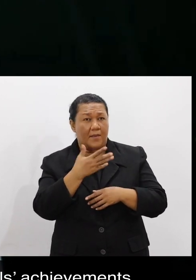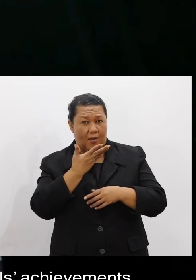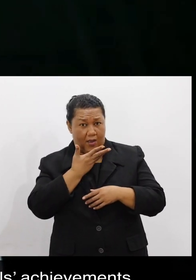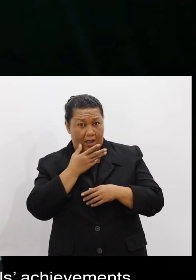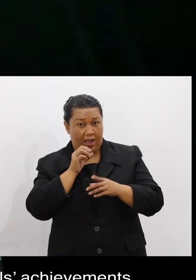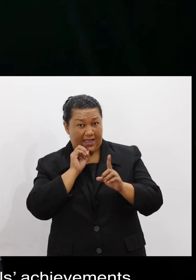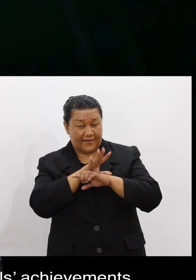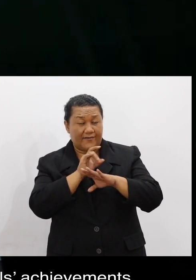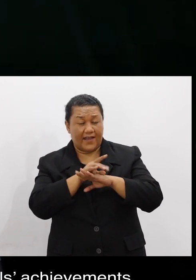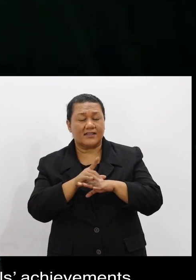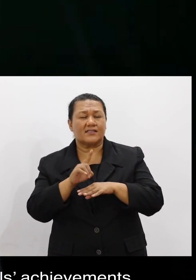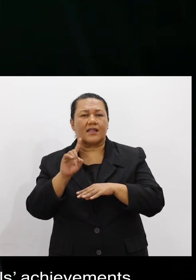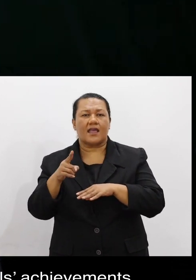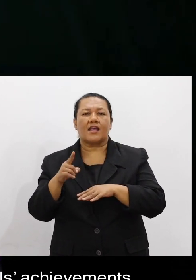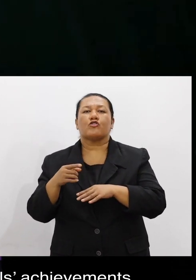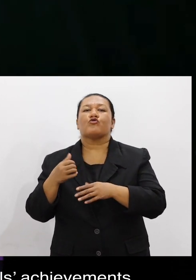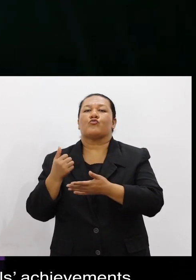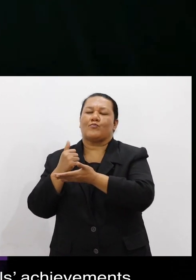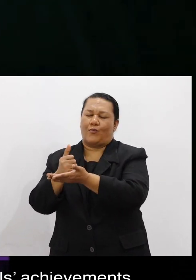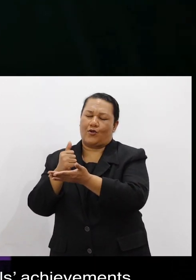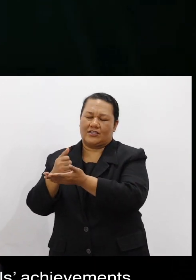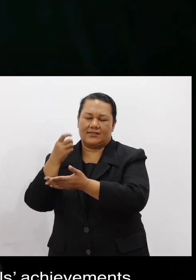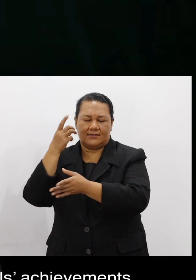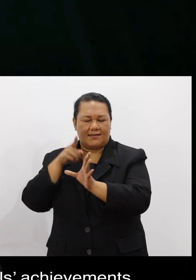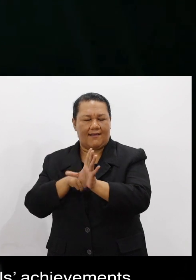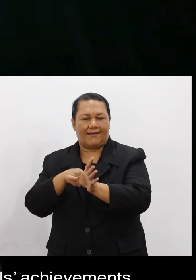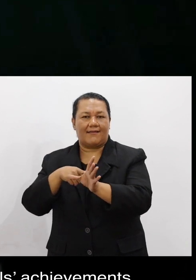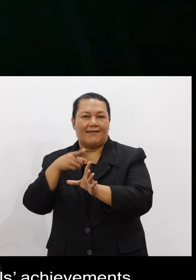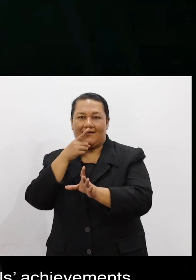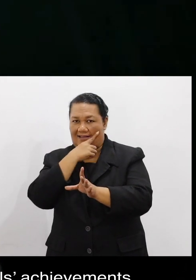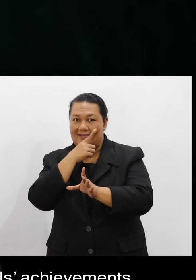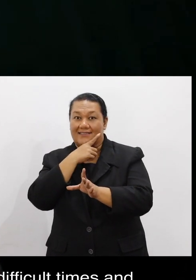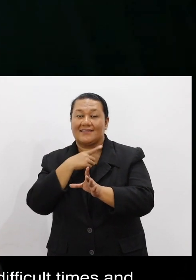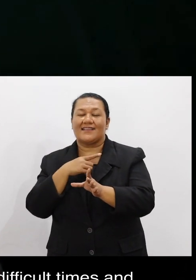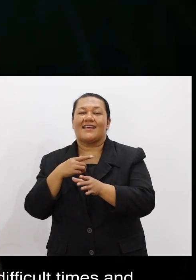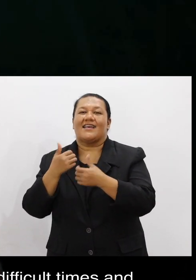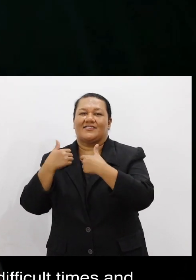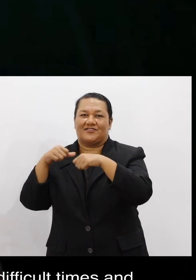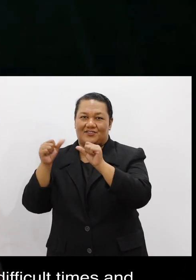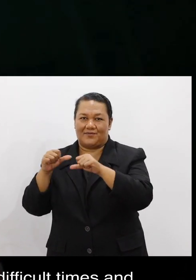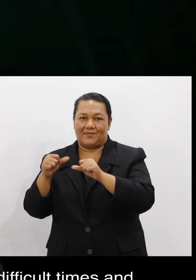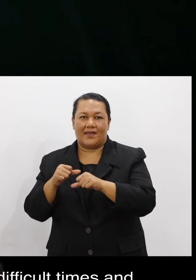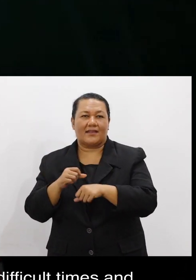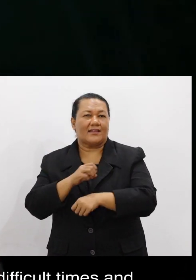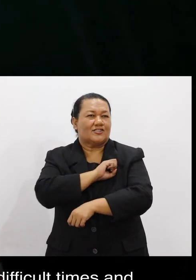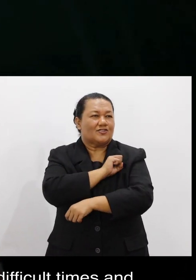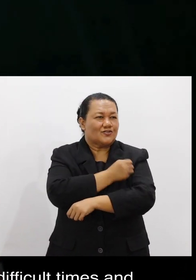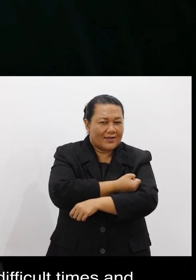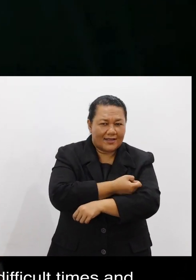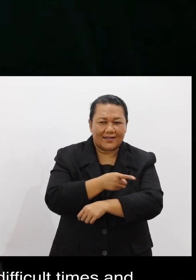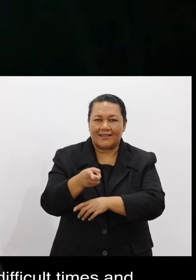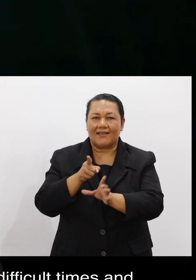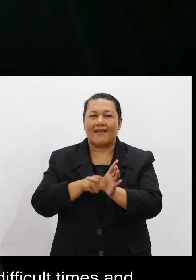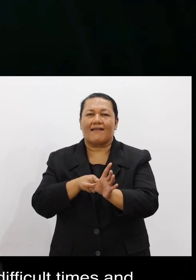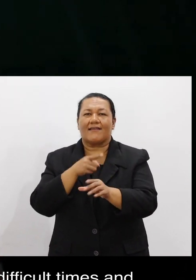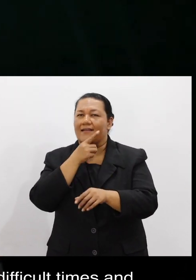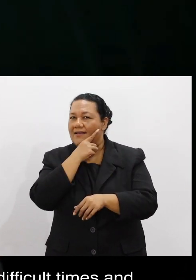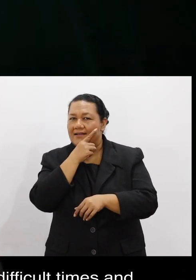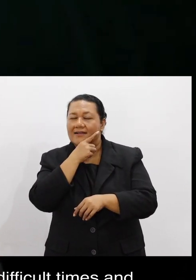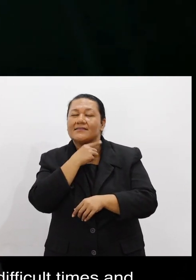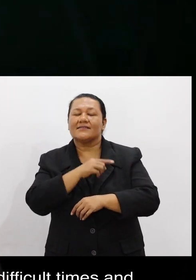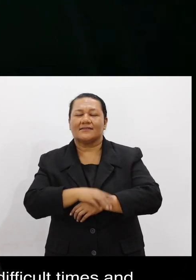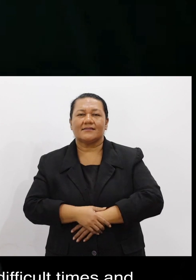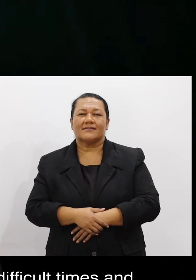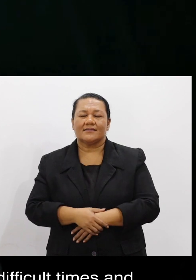embracing the young girls' achievement. How Voice for Change has trained the young girls